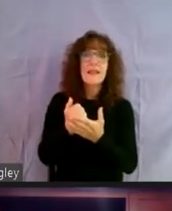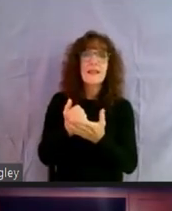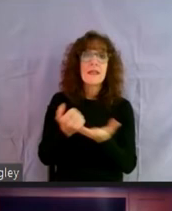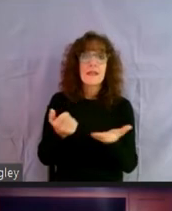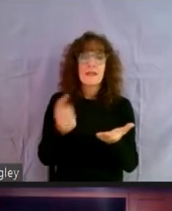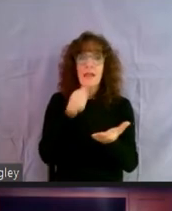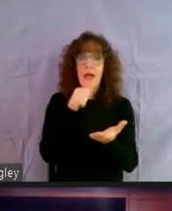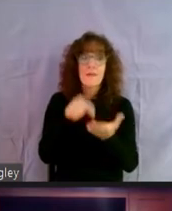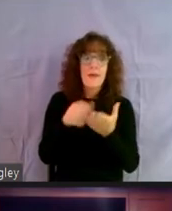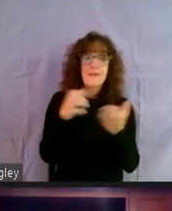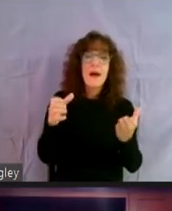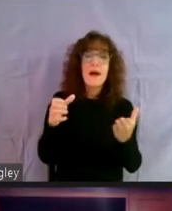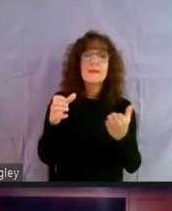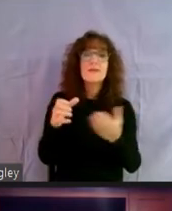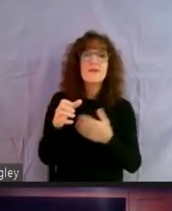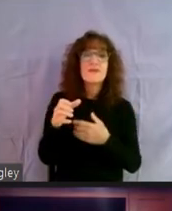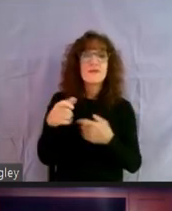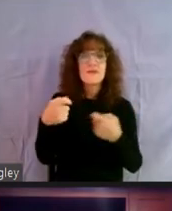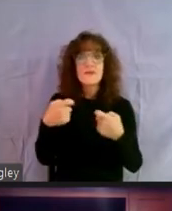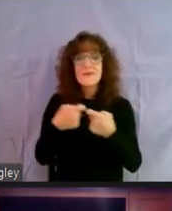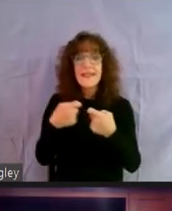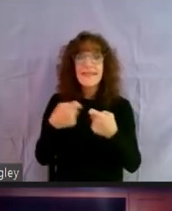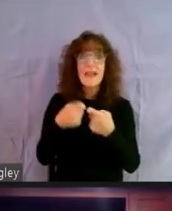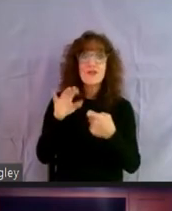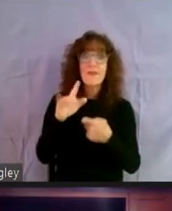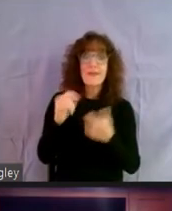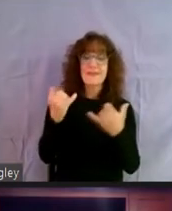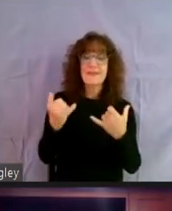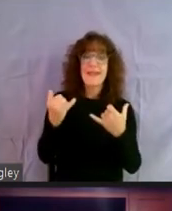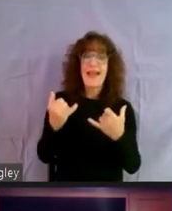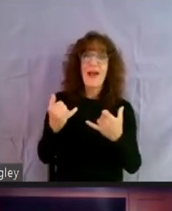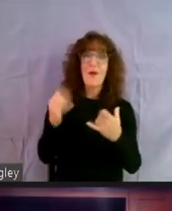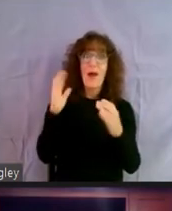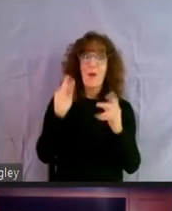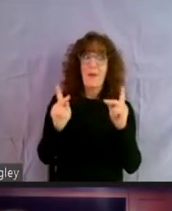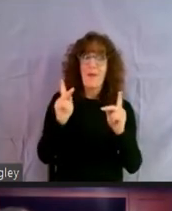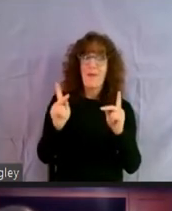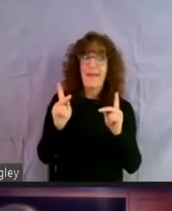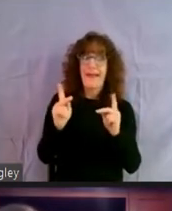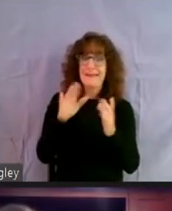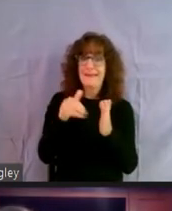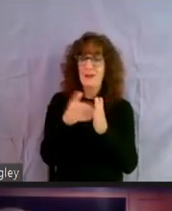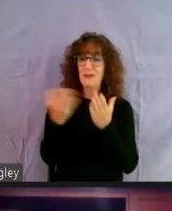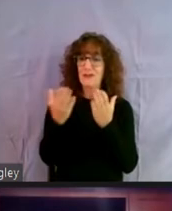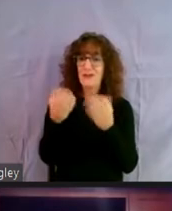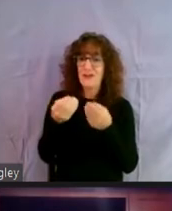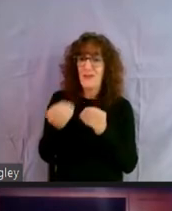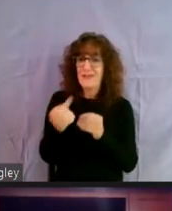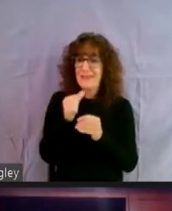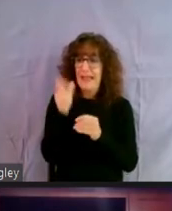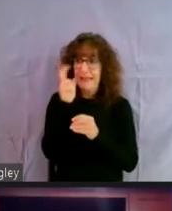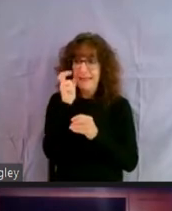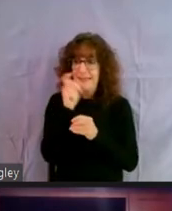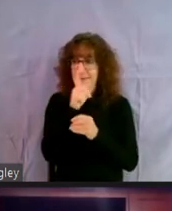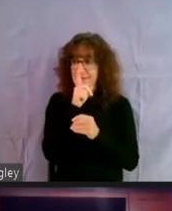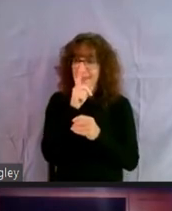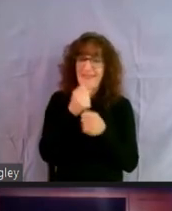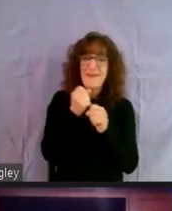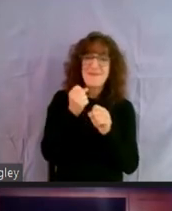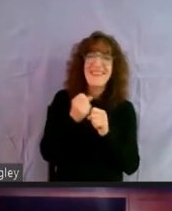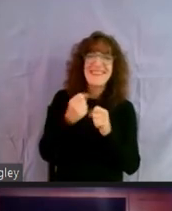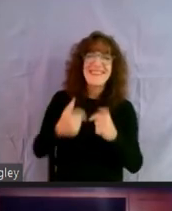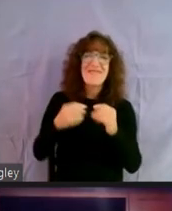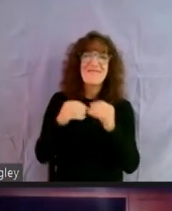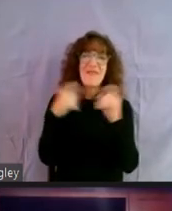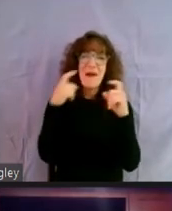right now. So, um, I hope folks at Central Services aren't listening because they get a lot more complicated, but we'll